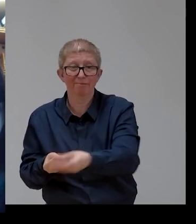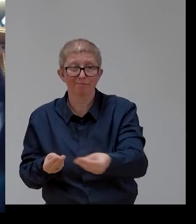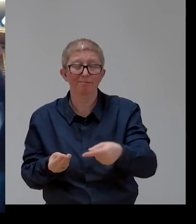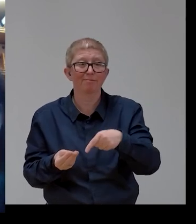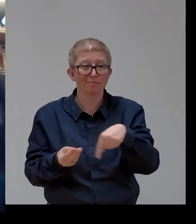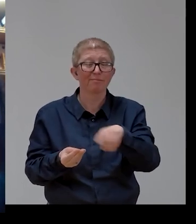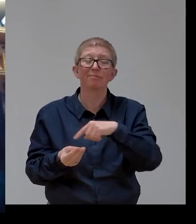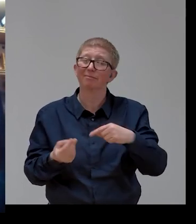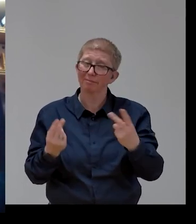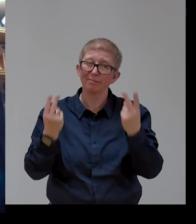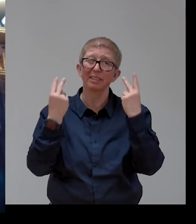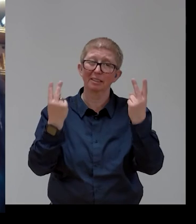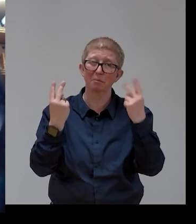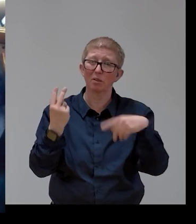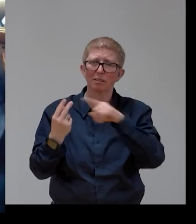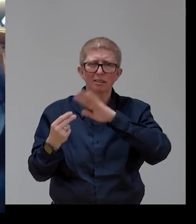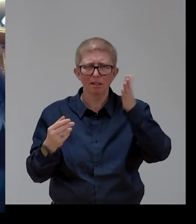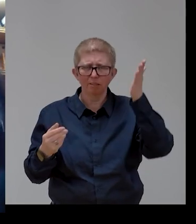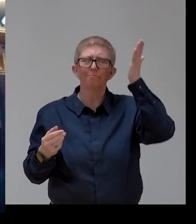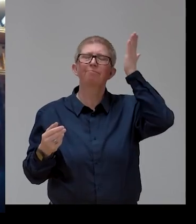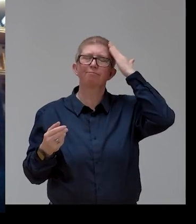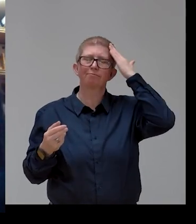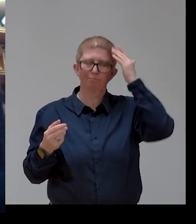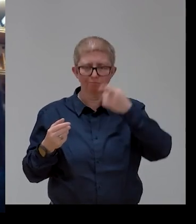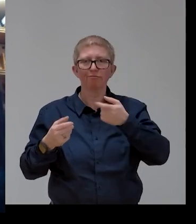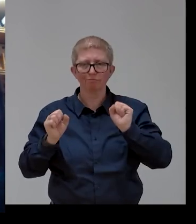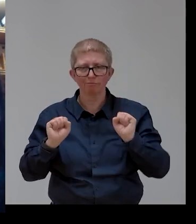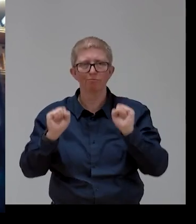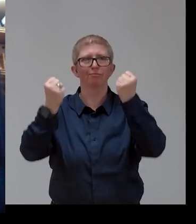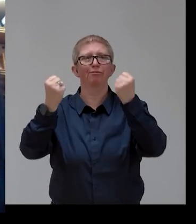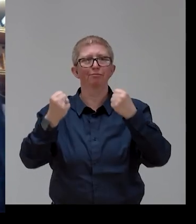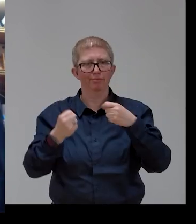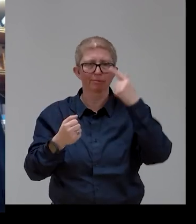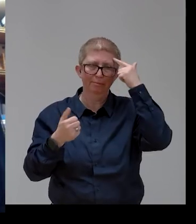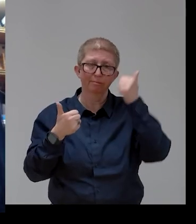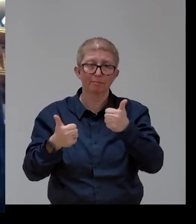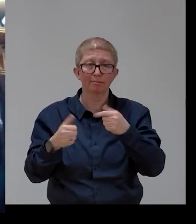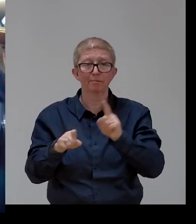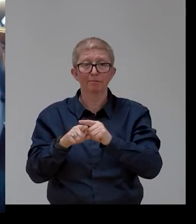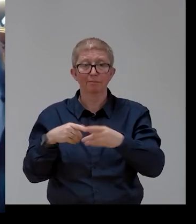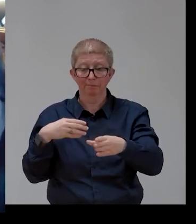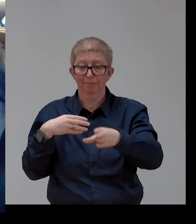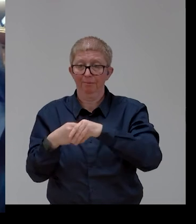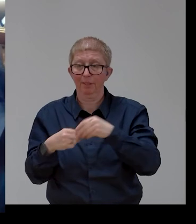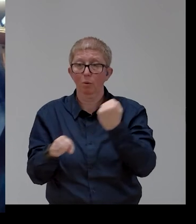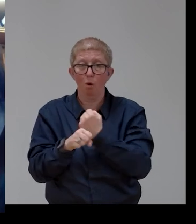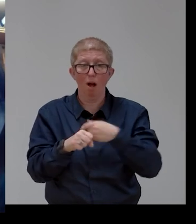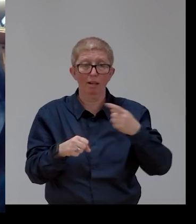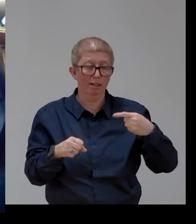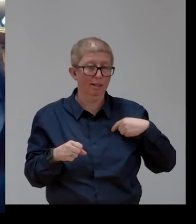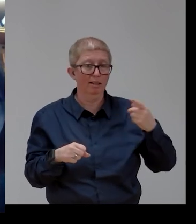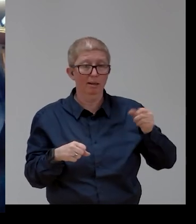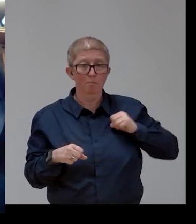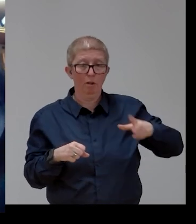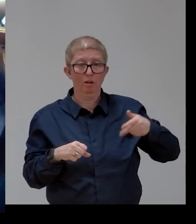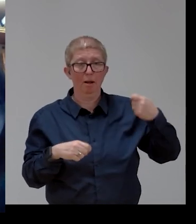need to raise awareness. In that context, I would like to mention that we are organising, together with the Portuguese Presidency, an event called ICT Europe for All,